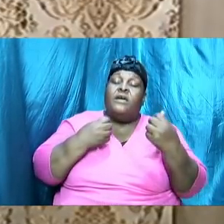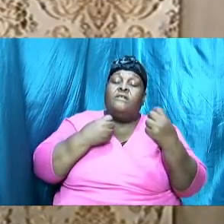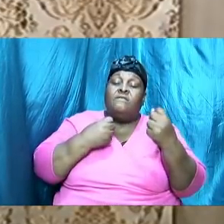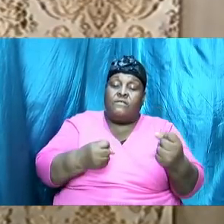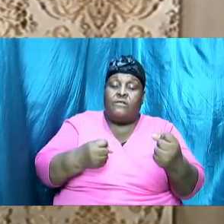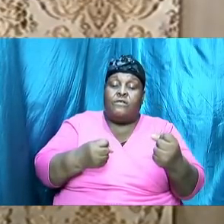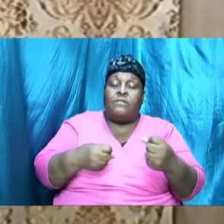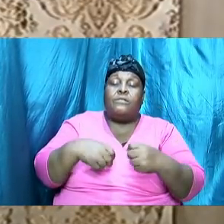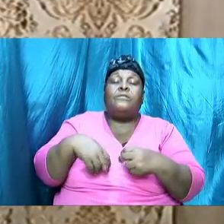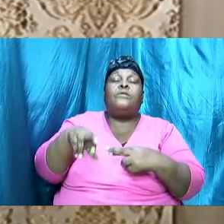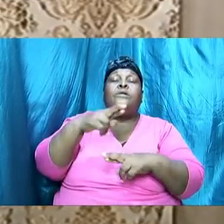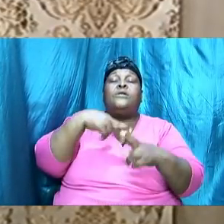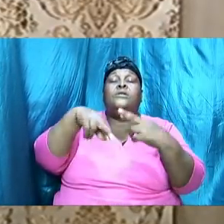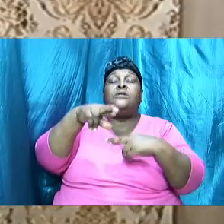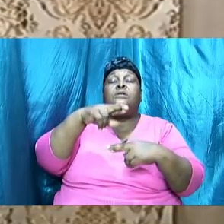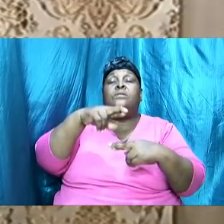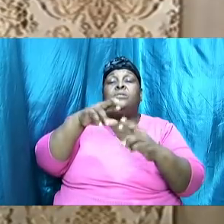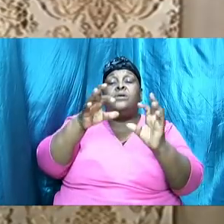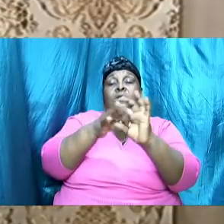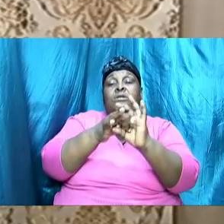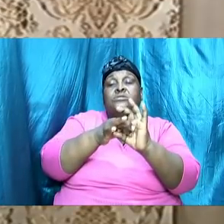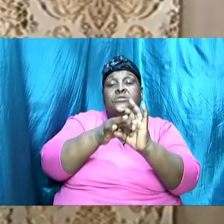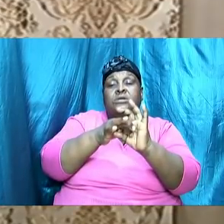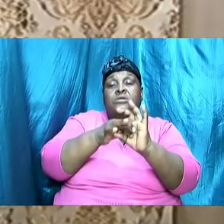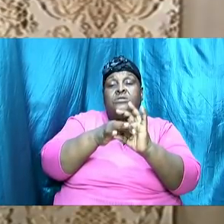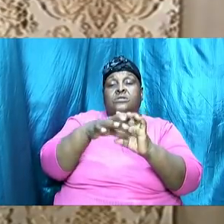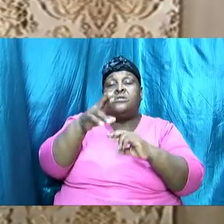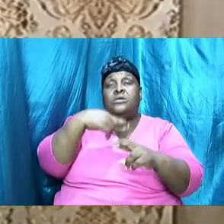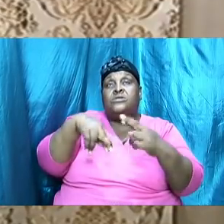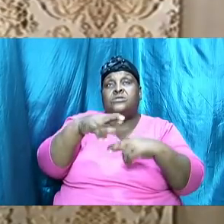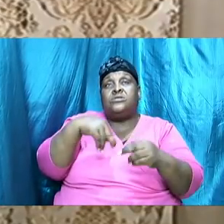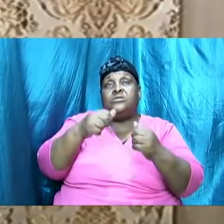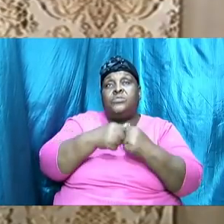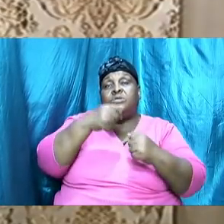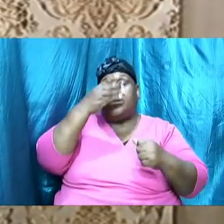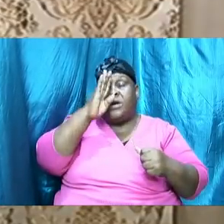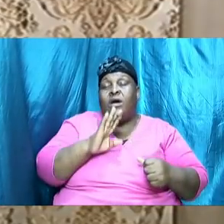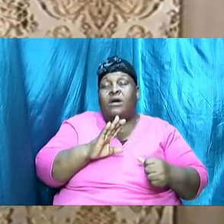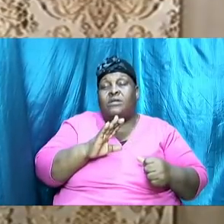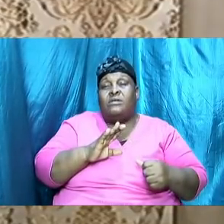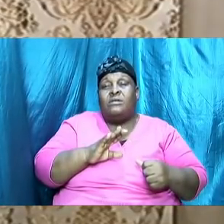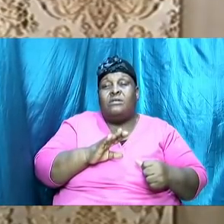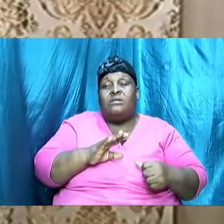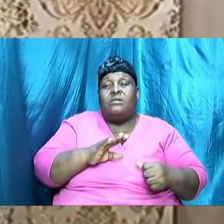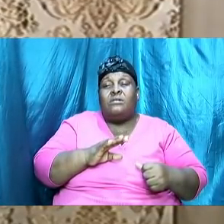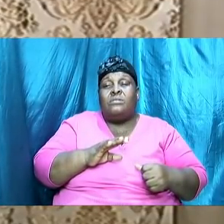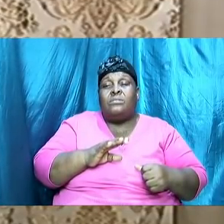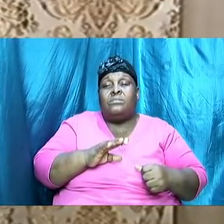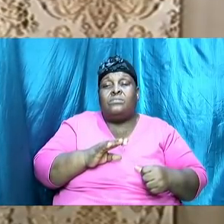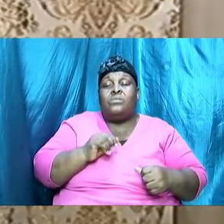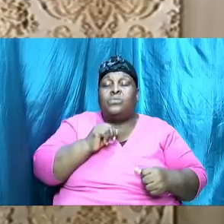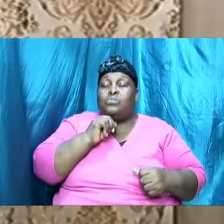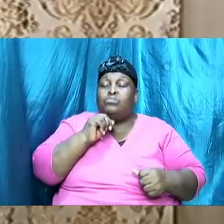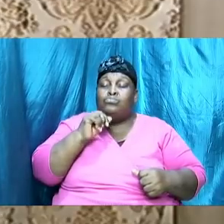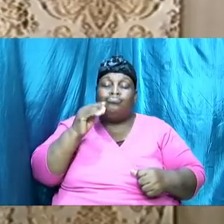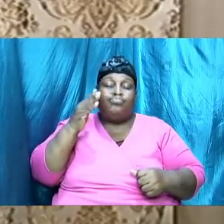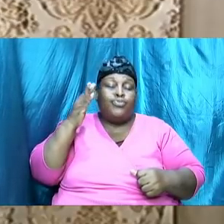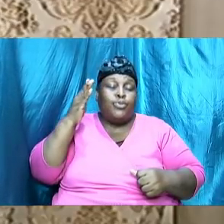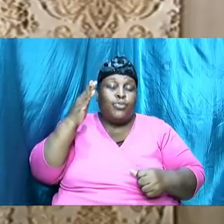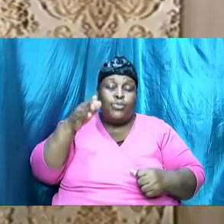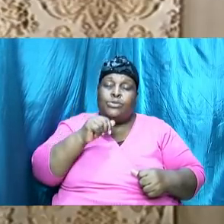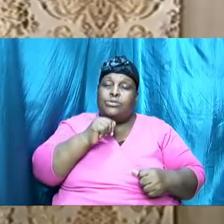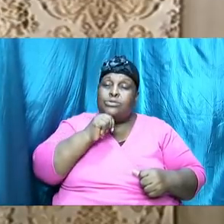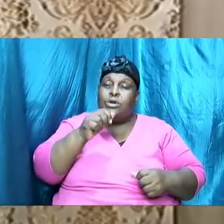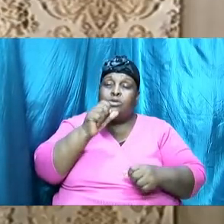relationship with God otherwise it will not work and I'm going to prove it from